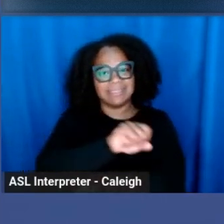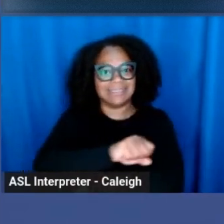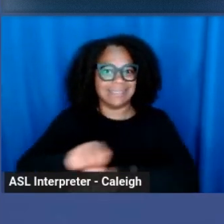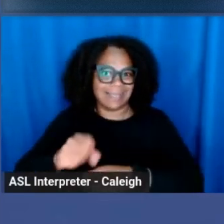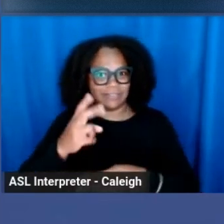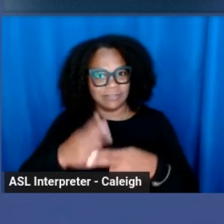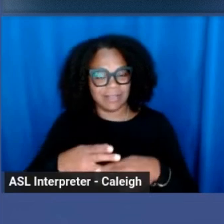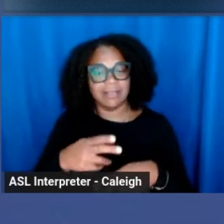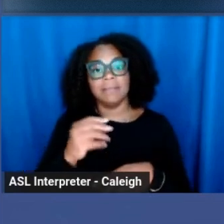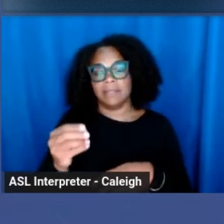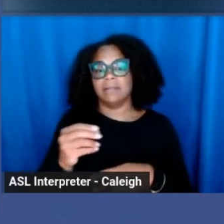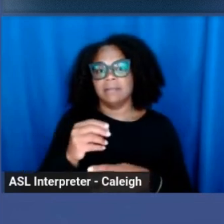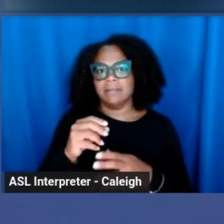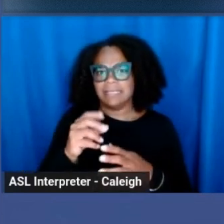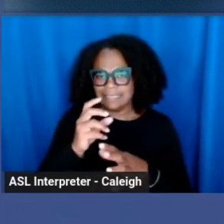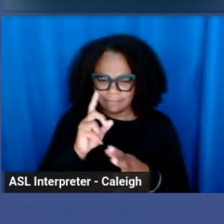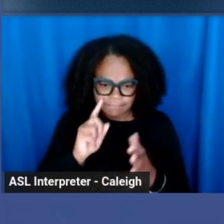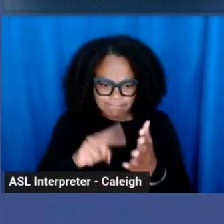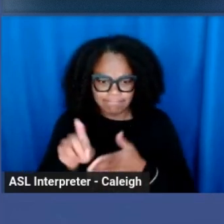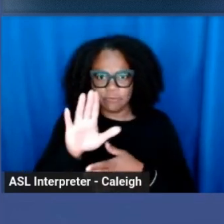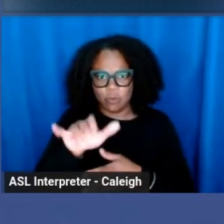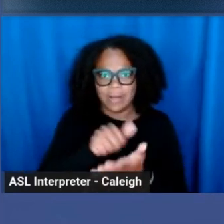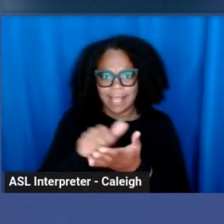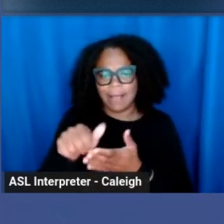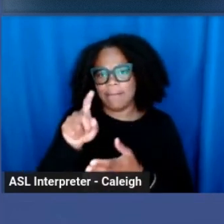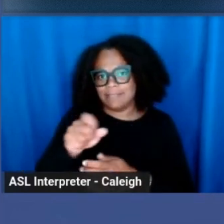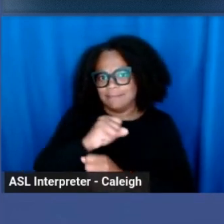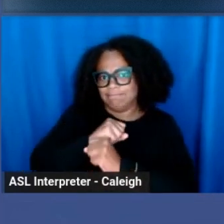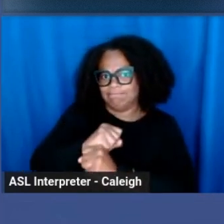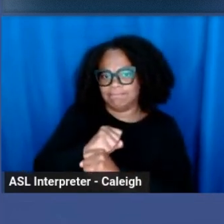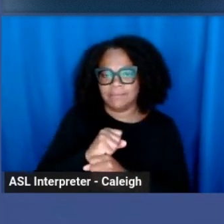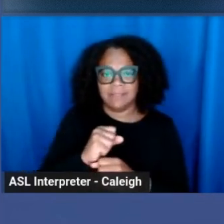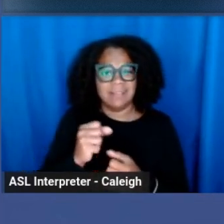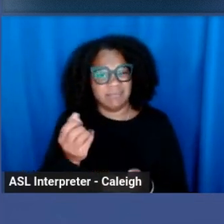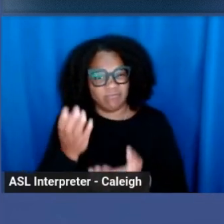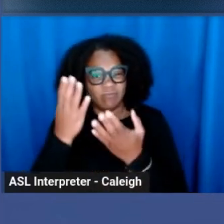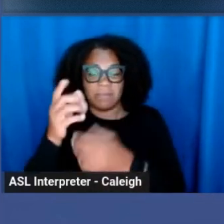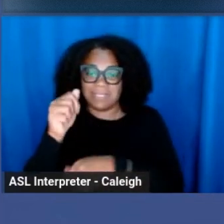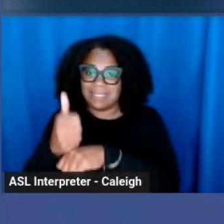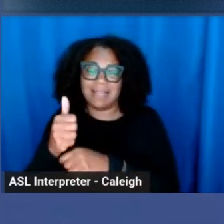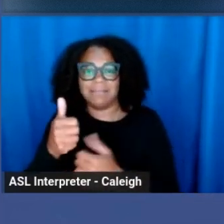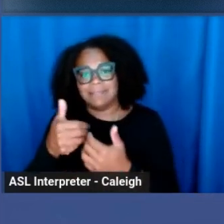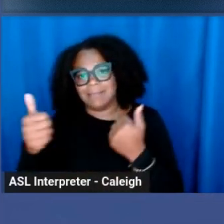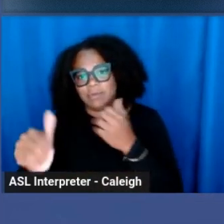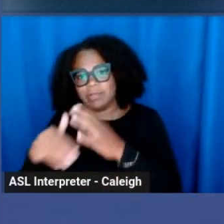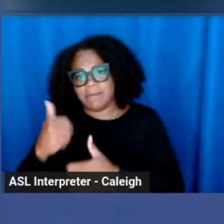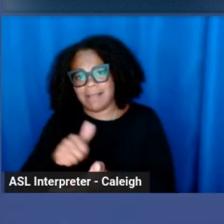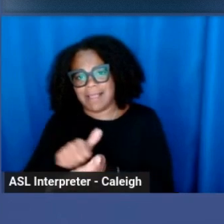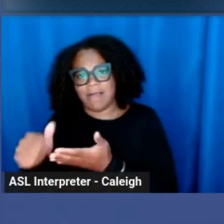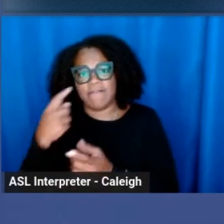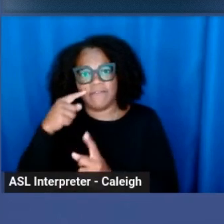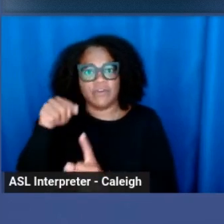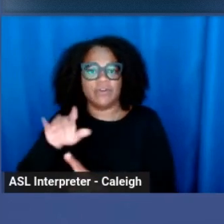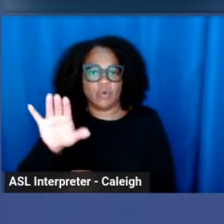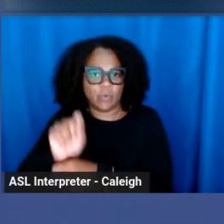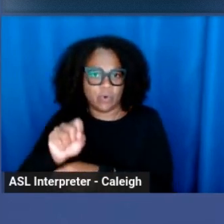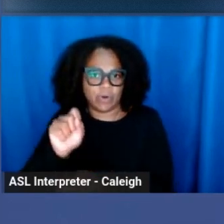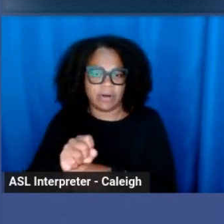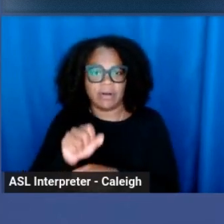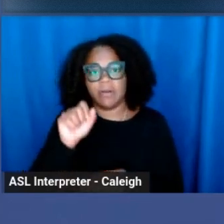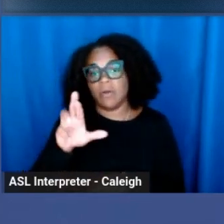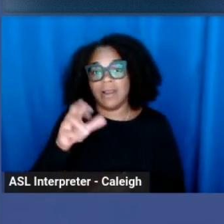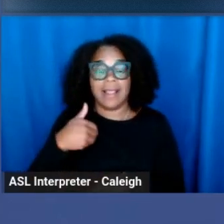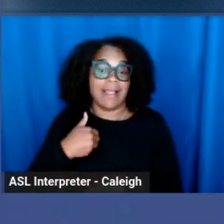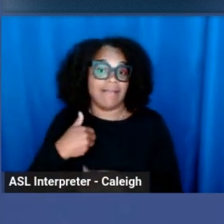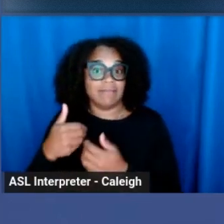is very secure. Make an email account just for this. If you're going to do phone work, have a phone number and a phone just